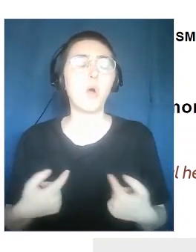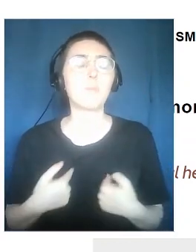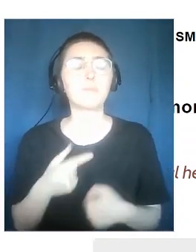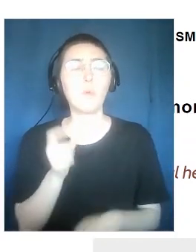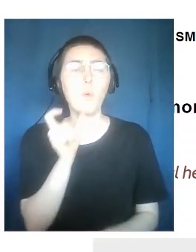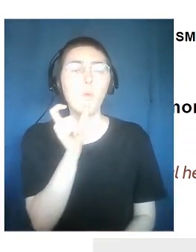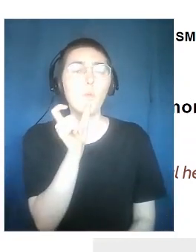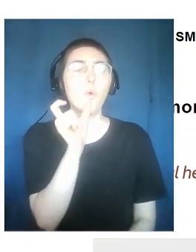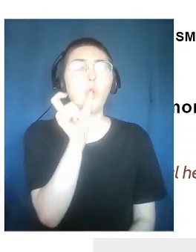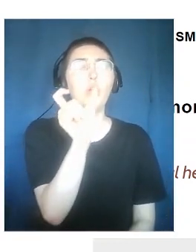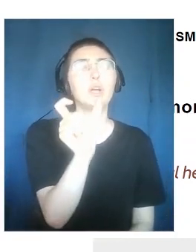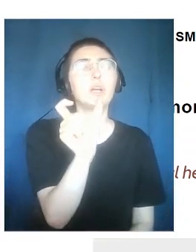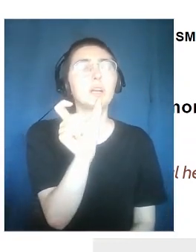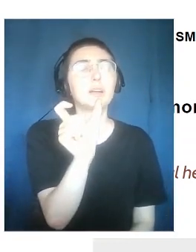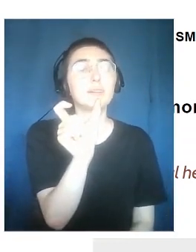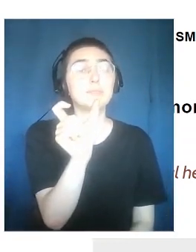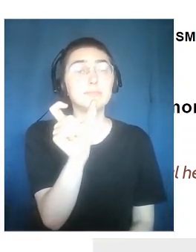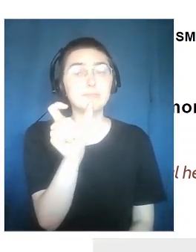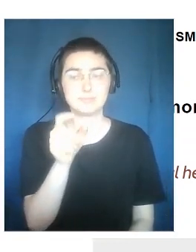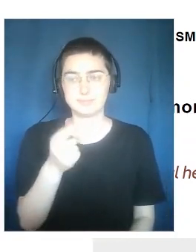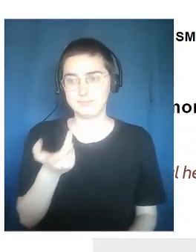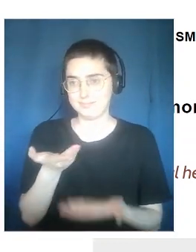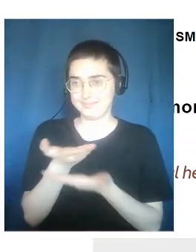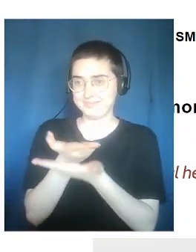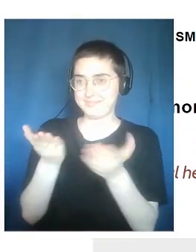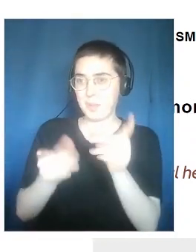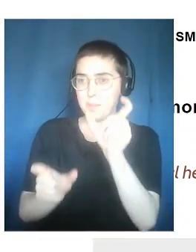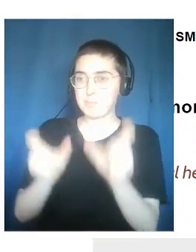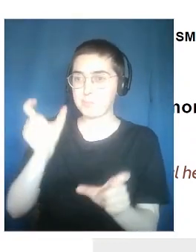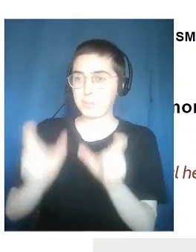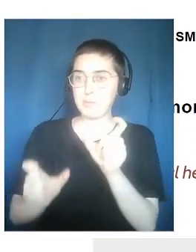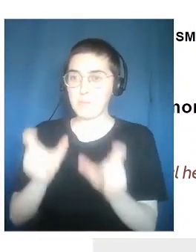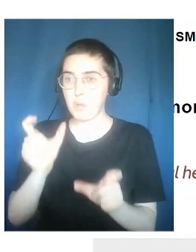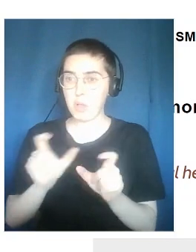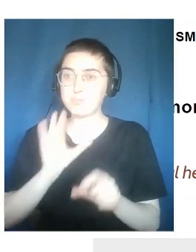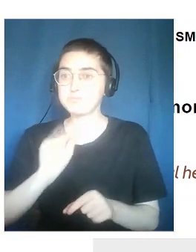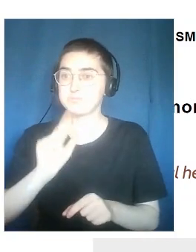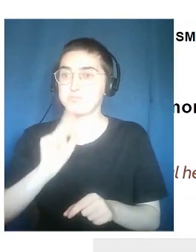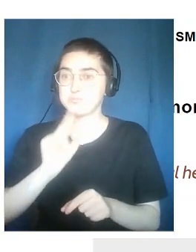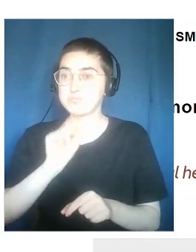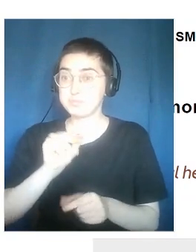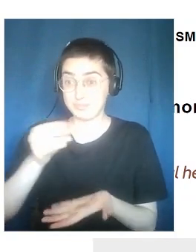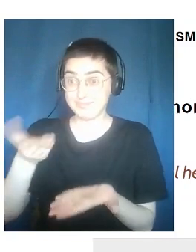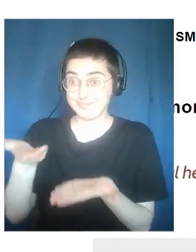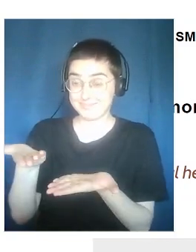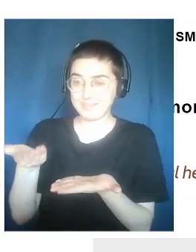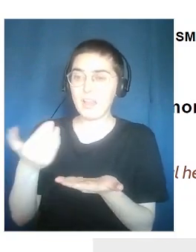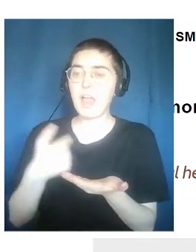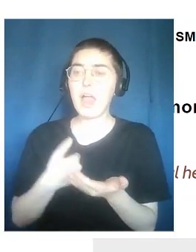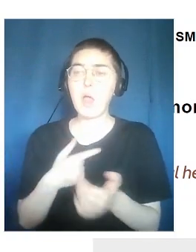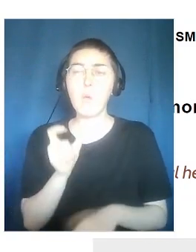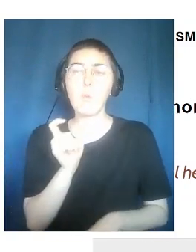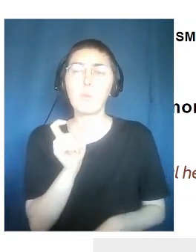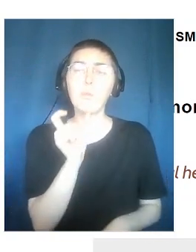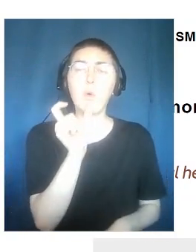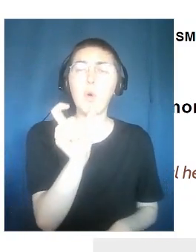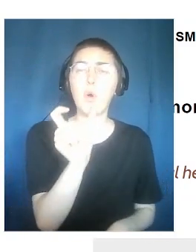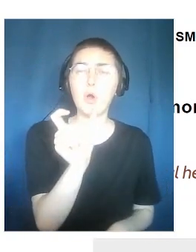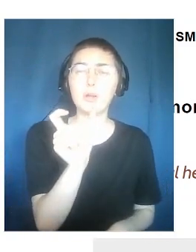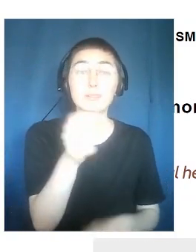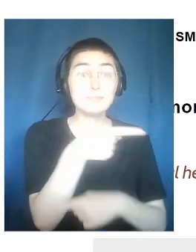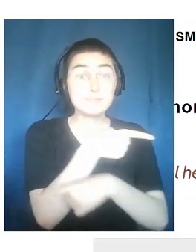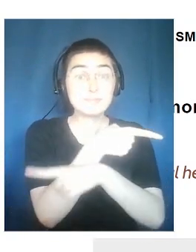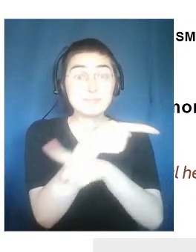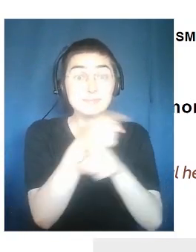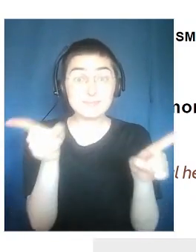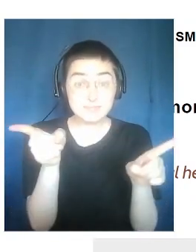and then now I will ask the speakers to write